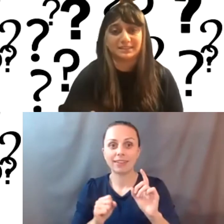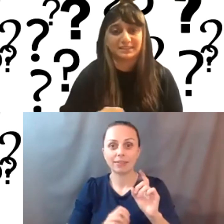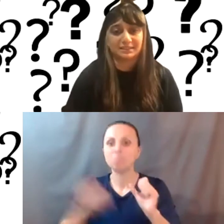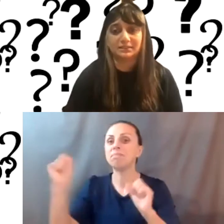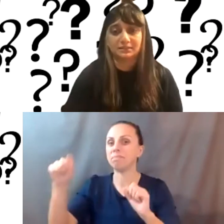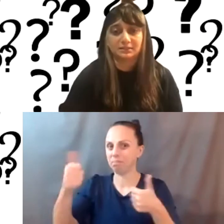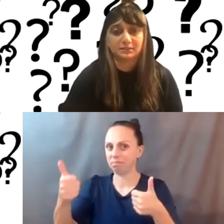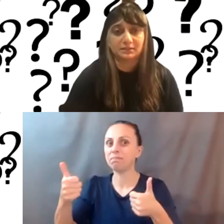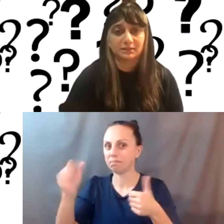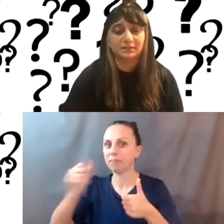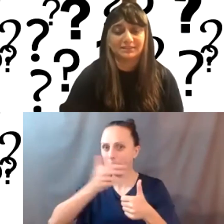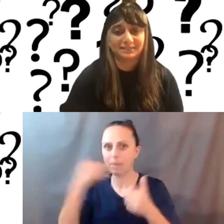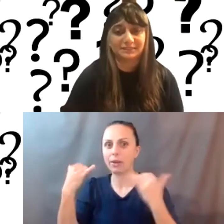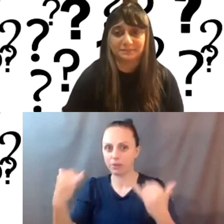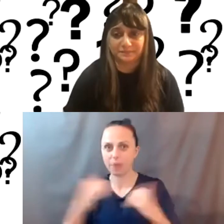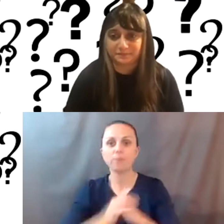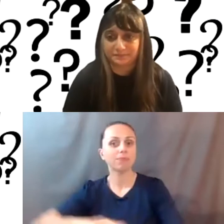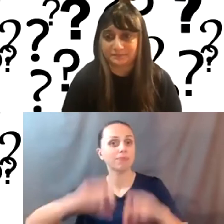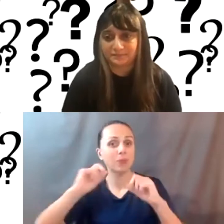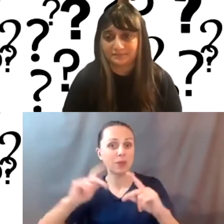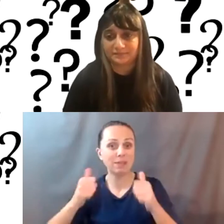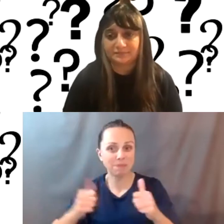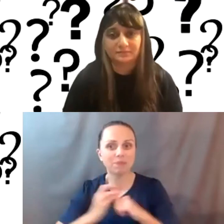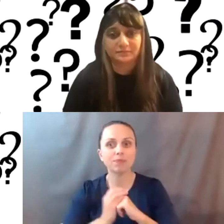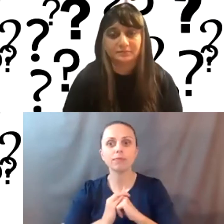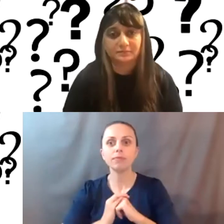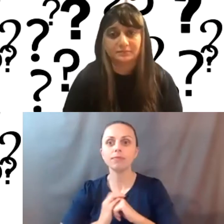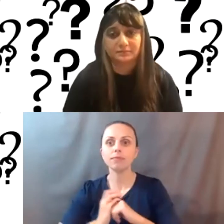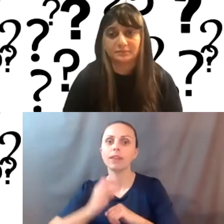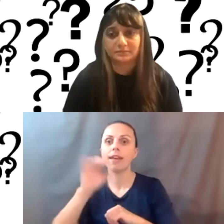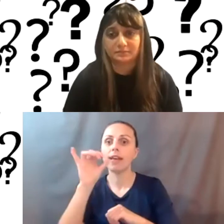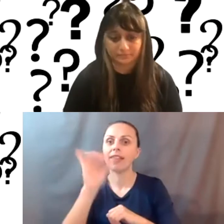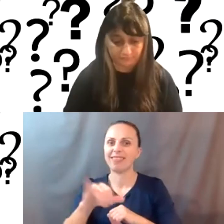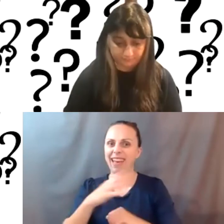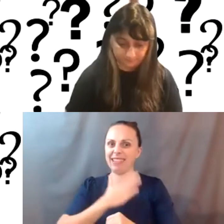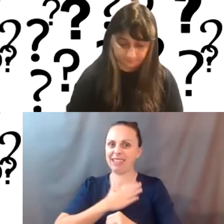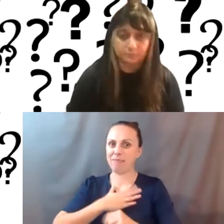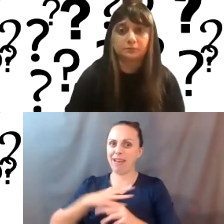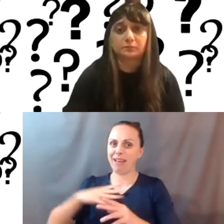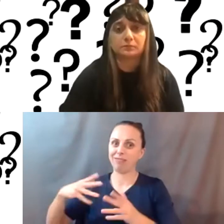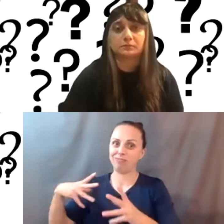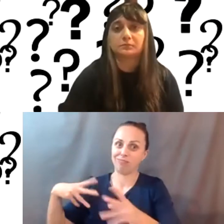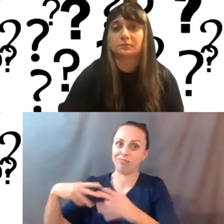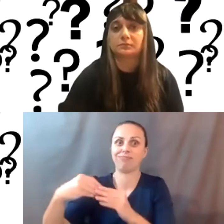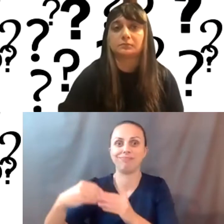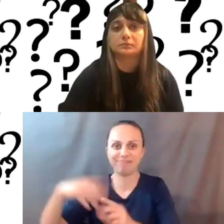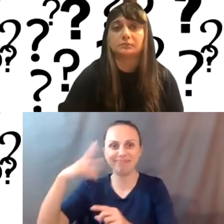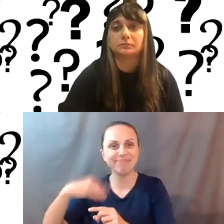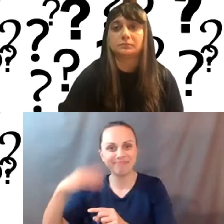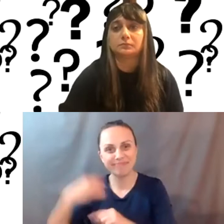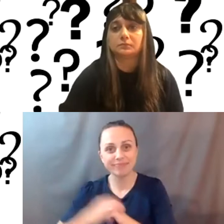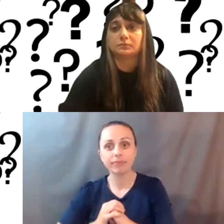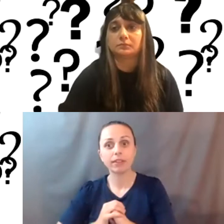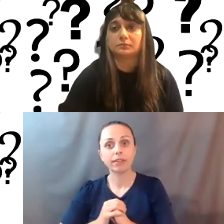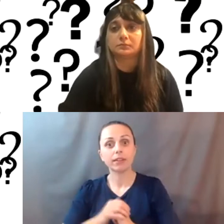Yes. Sounds better right now. Yeah. Yeah. Okay. Well, that's really the the kind of intro for me. think that if we